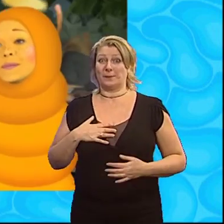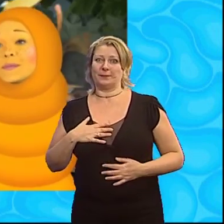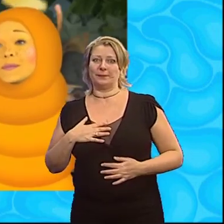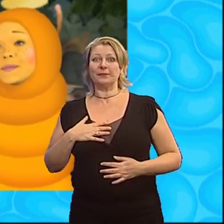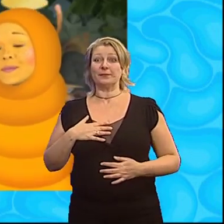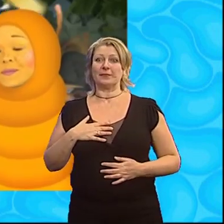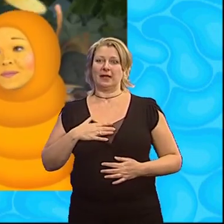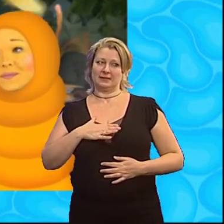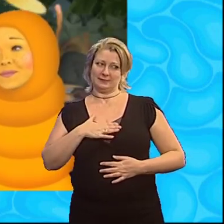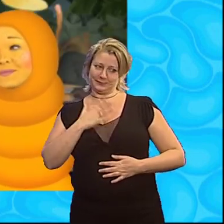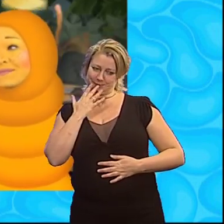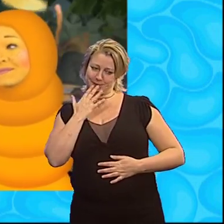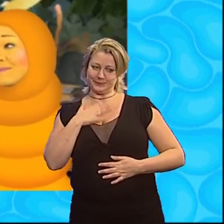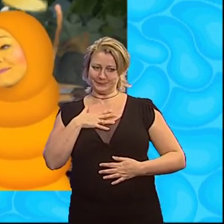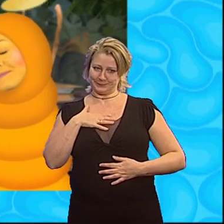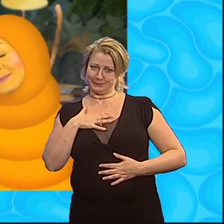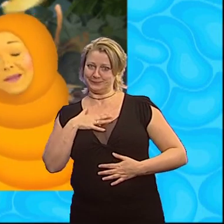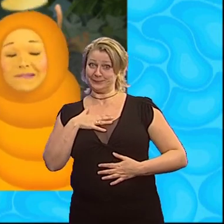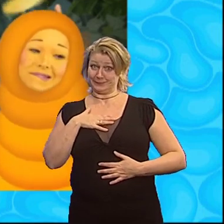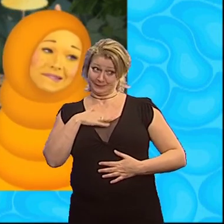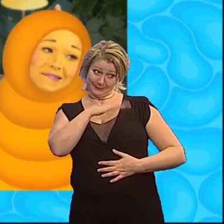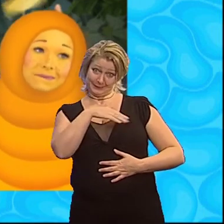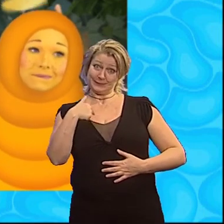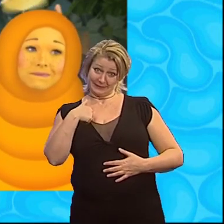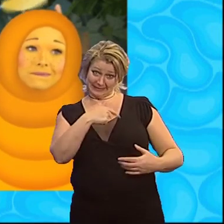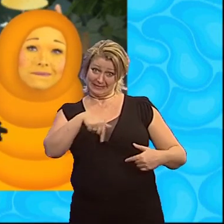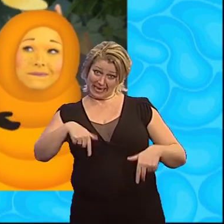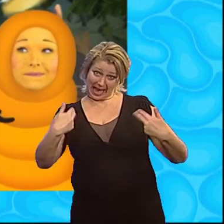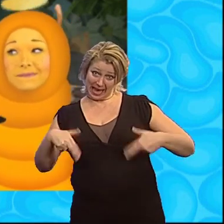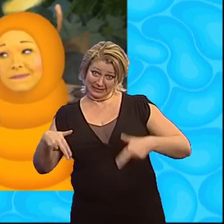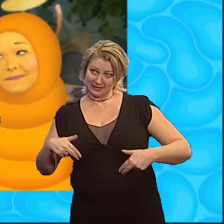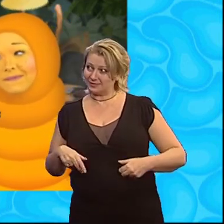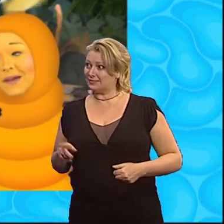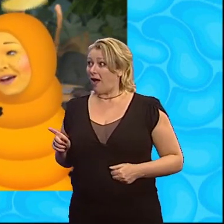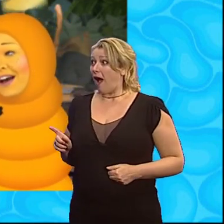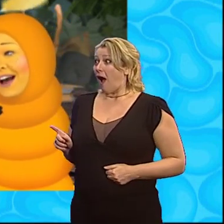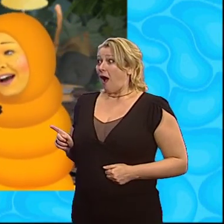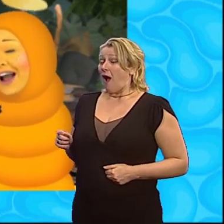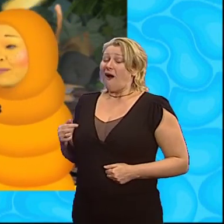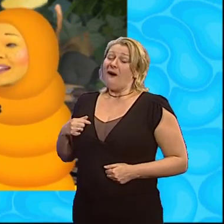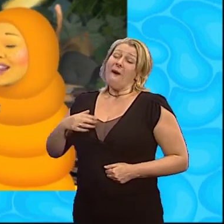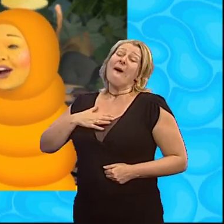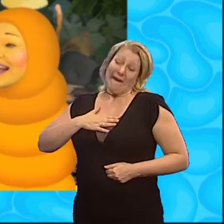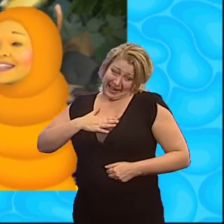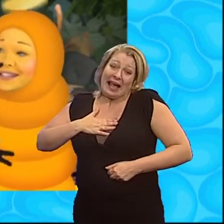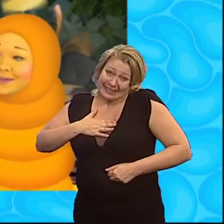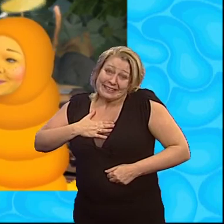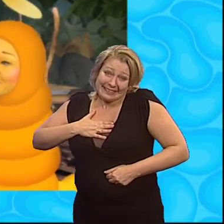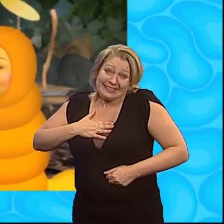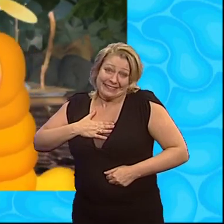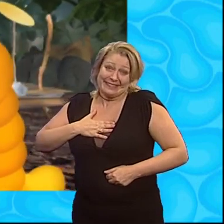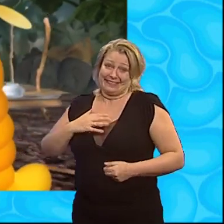Um, Grubby, can I have this dance? I'd be delighted.